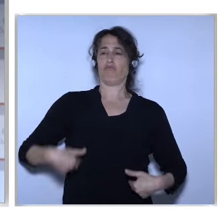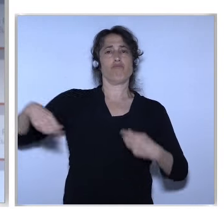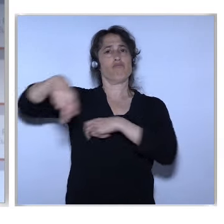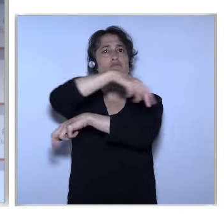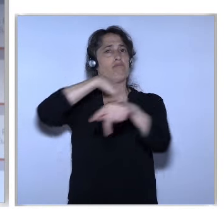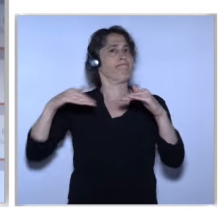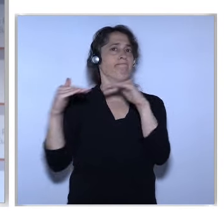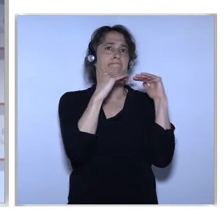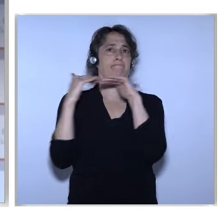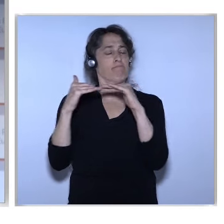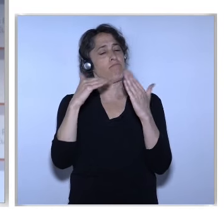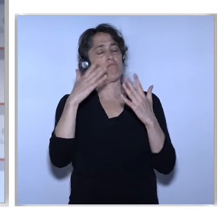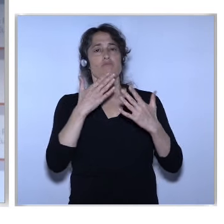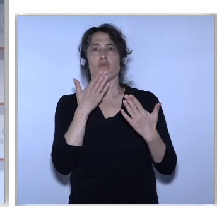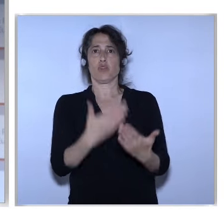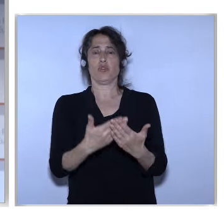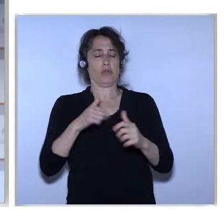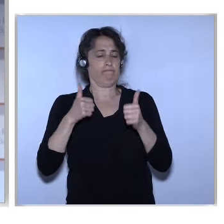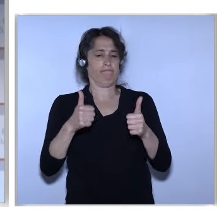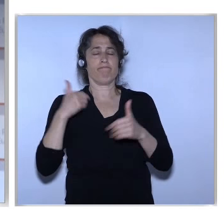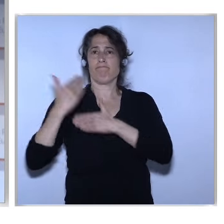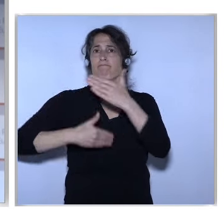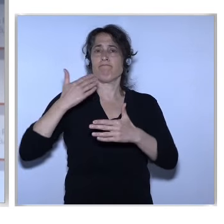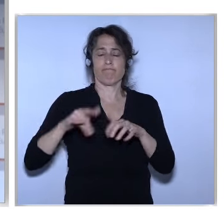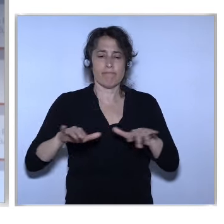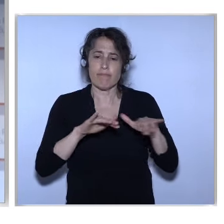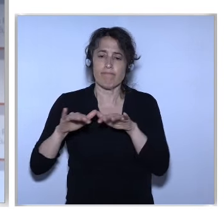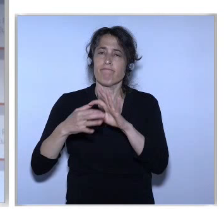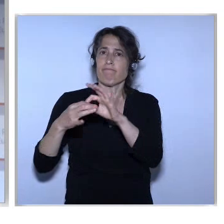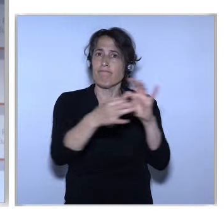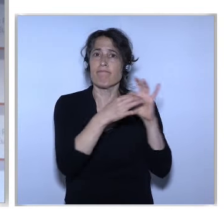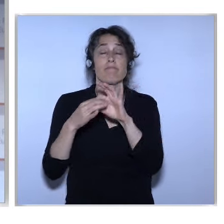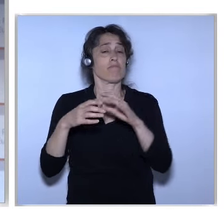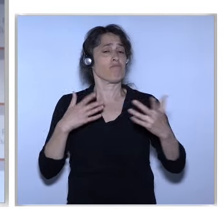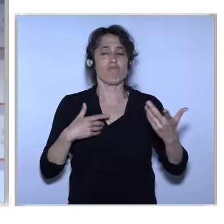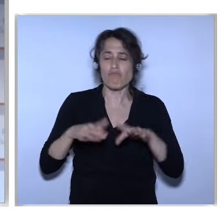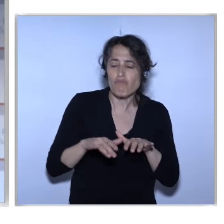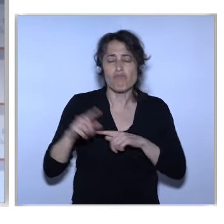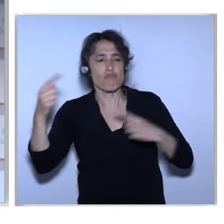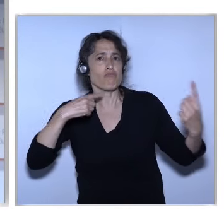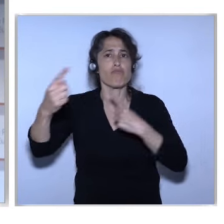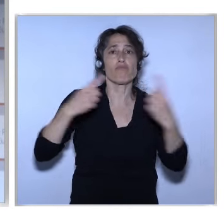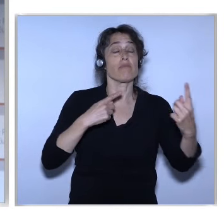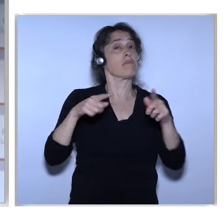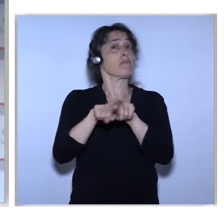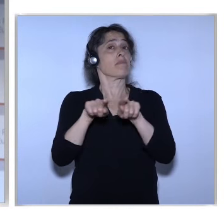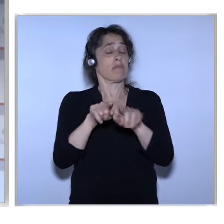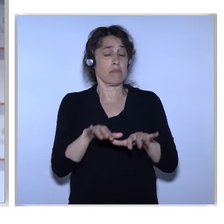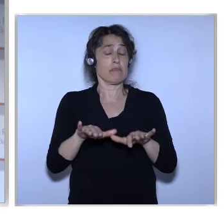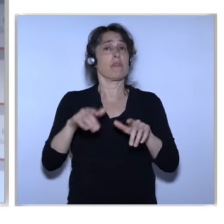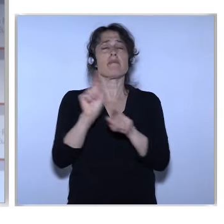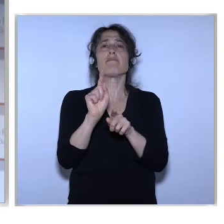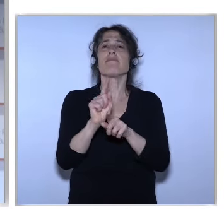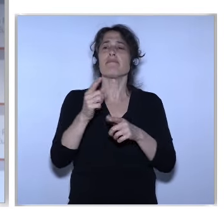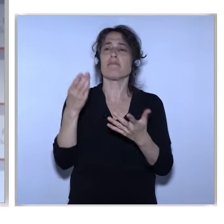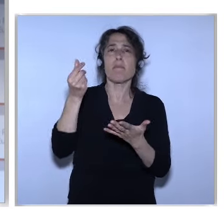Without digital transformation of the economy In doing so, we should not be afraid of